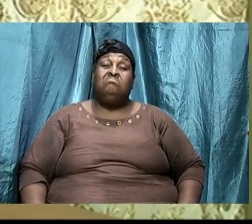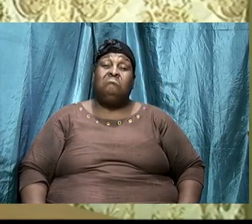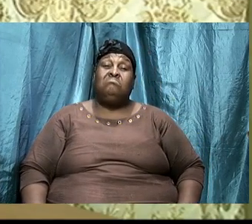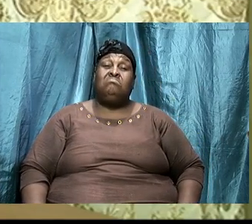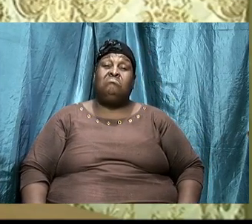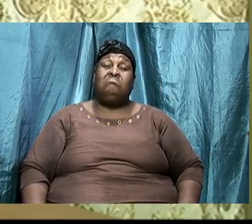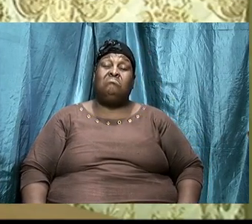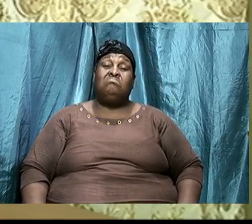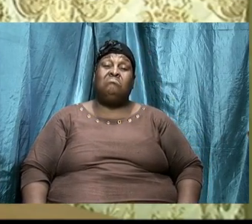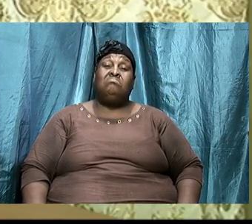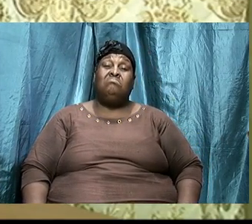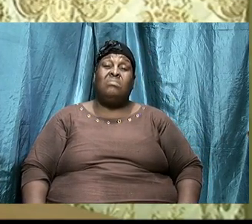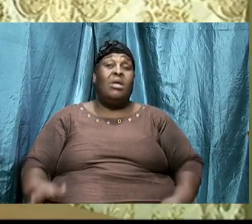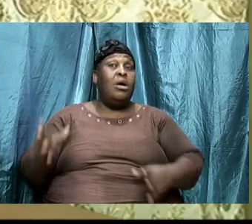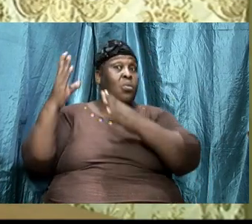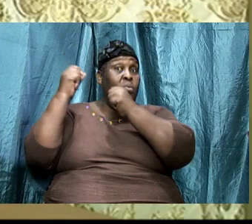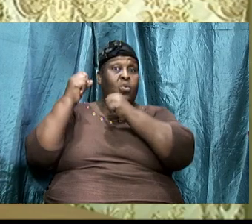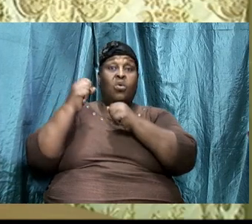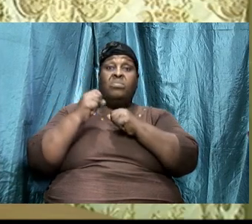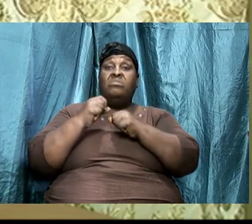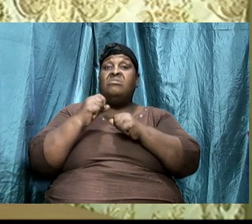where the strength of the Lord is gone